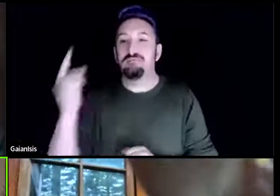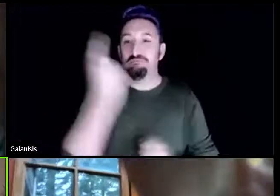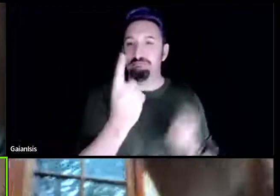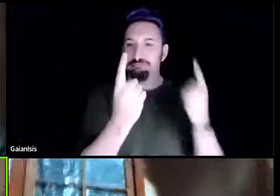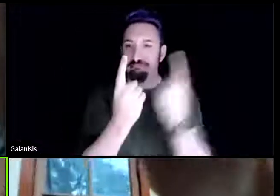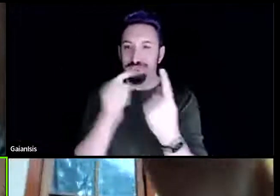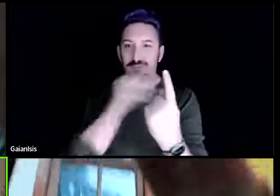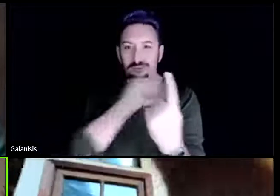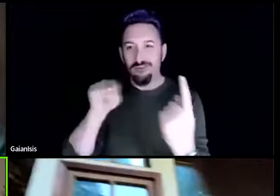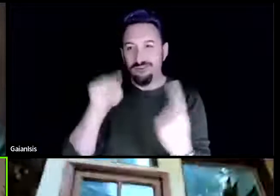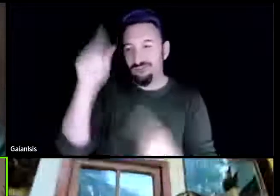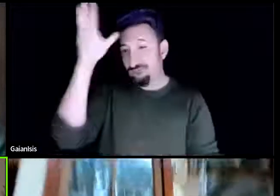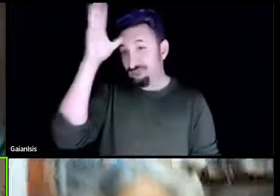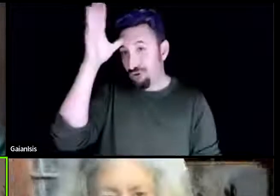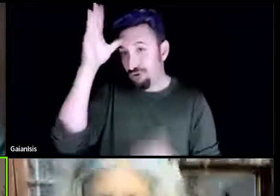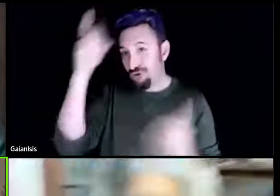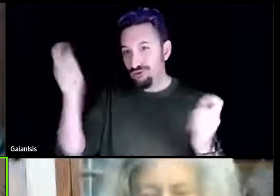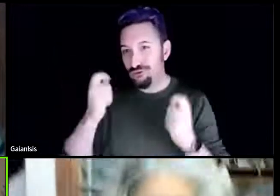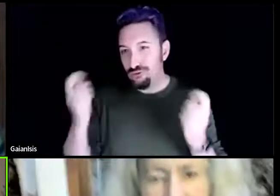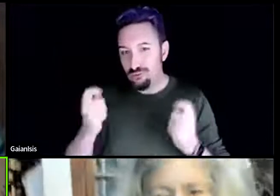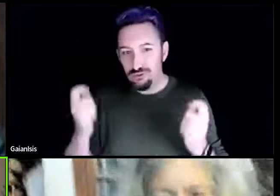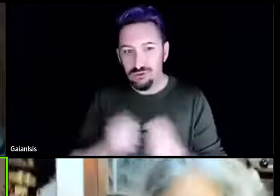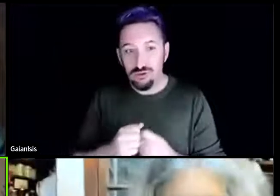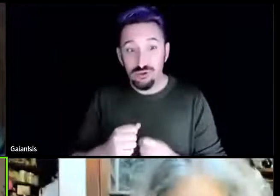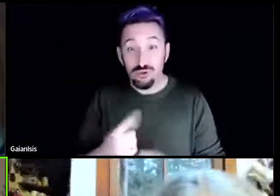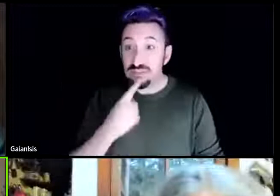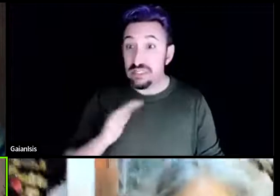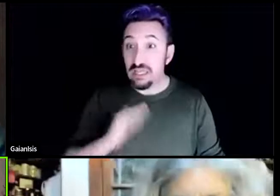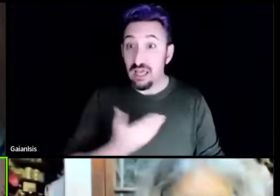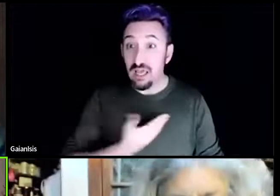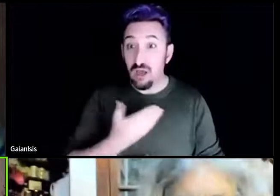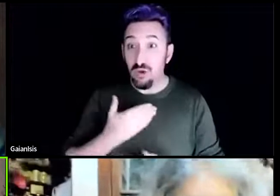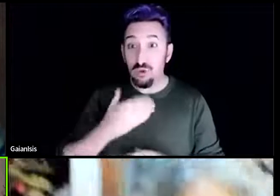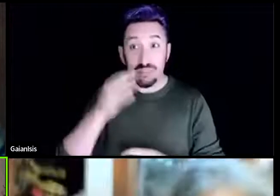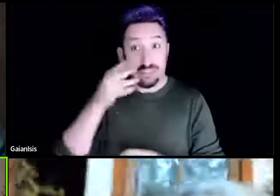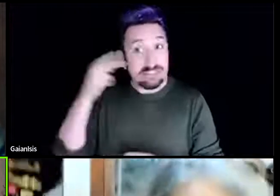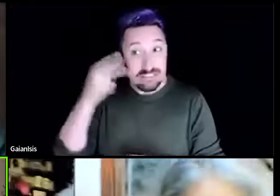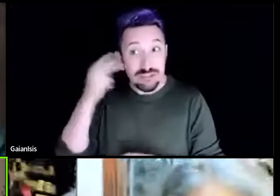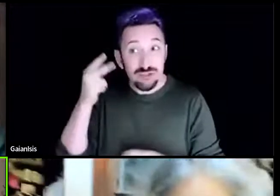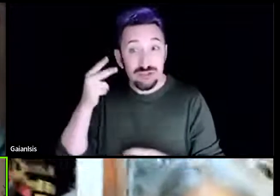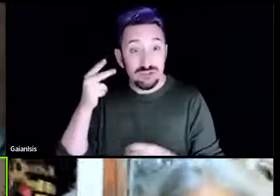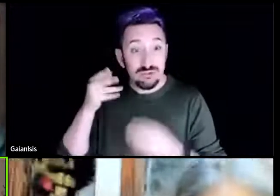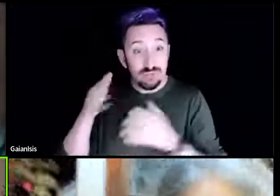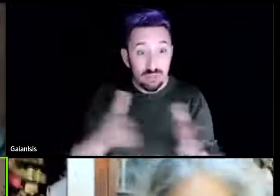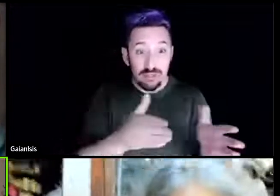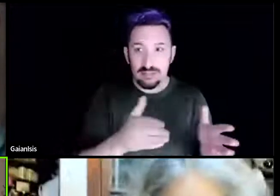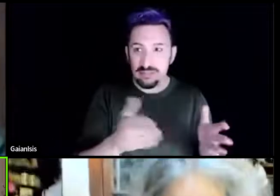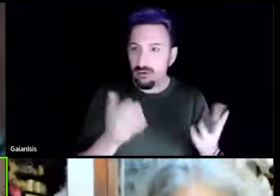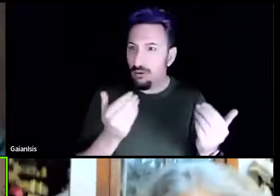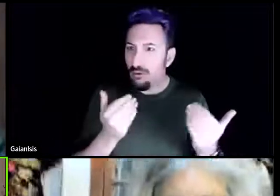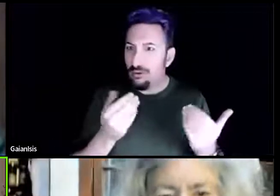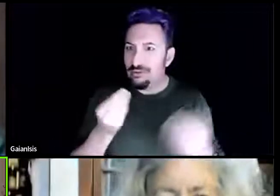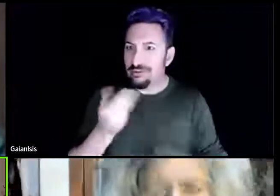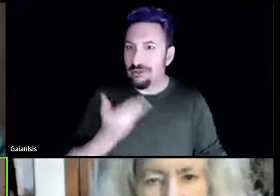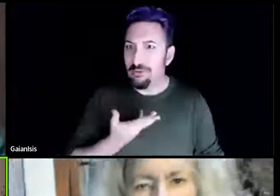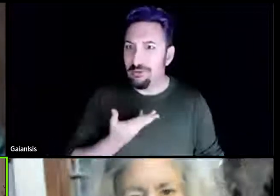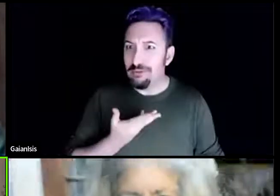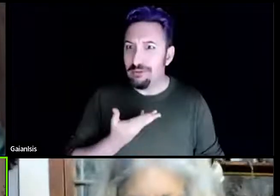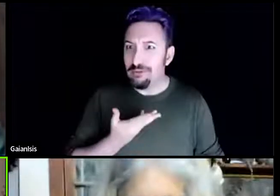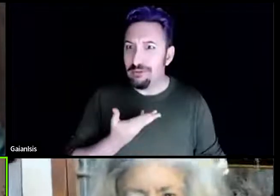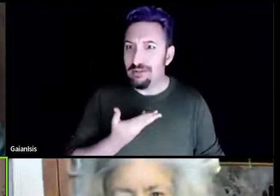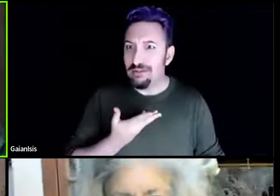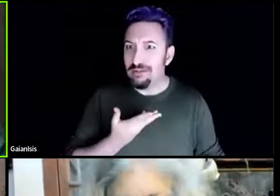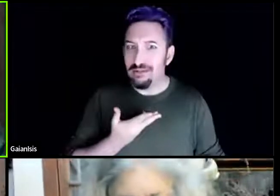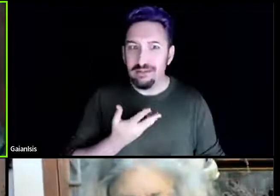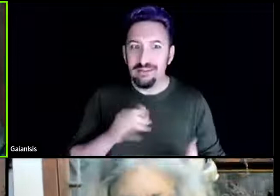And you mentioned our Indigenous ways. Talk to me about that because that was part of that conversation we were just having and planning.